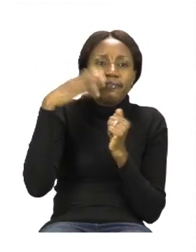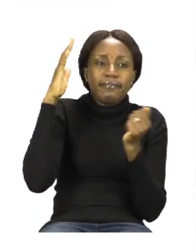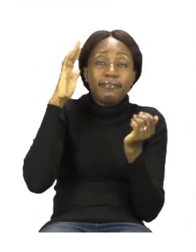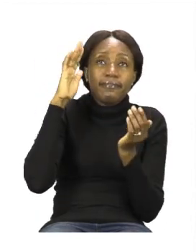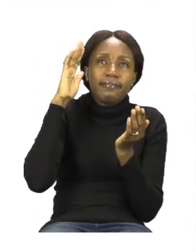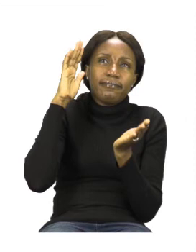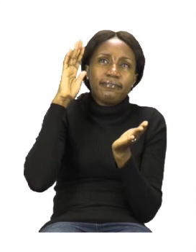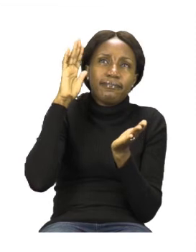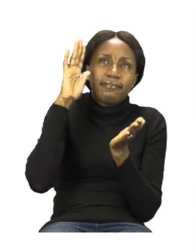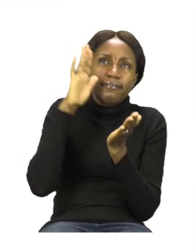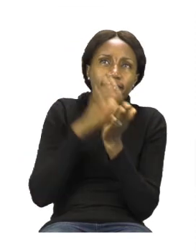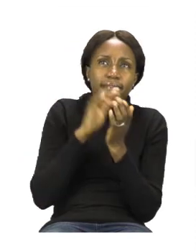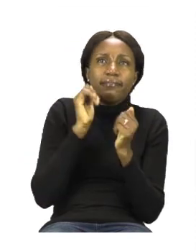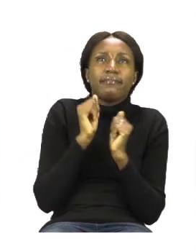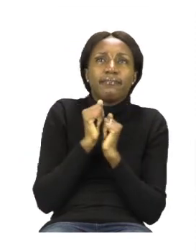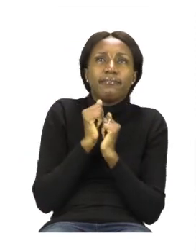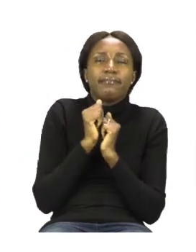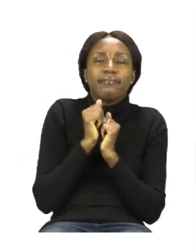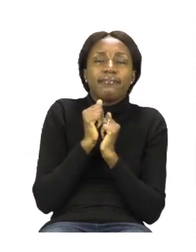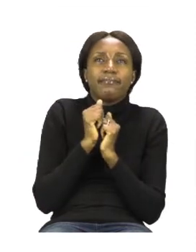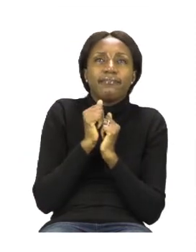Let's go. Sun.